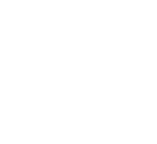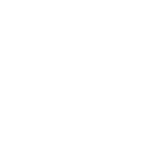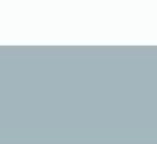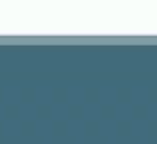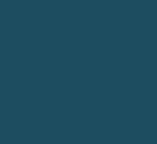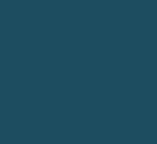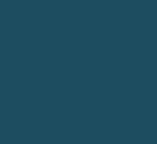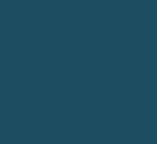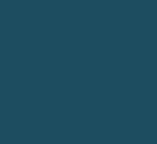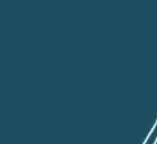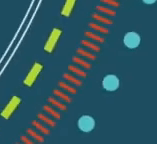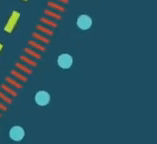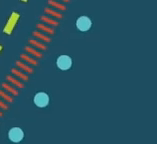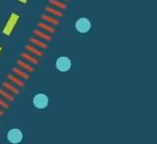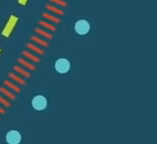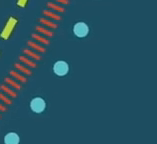Thank